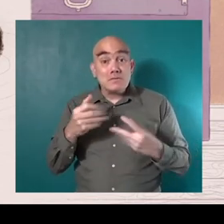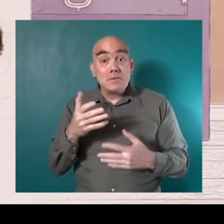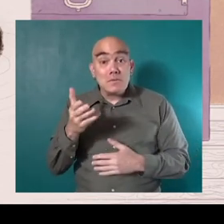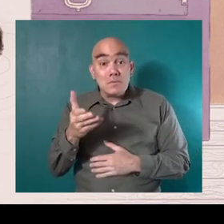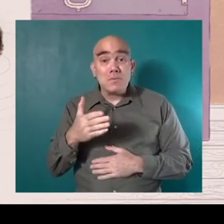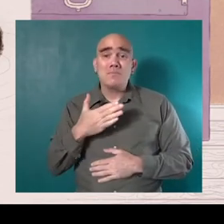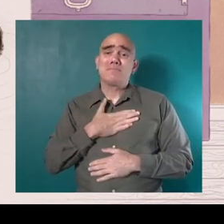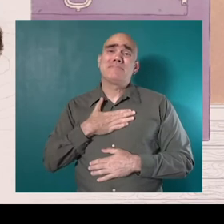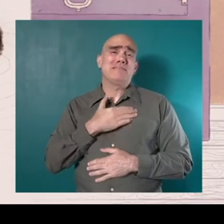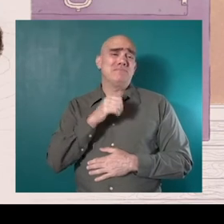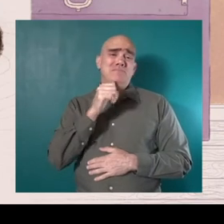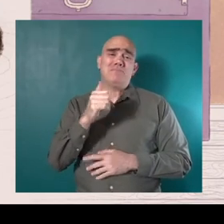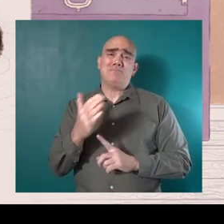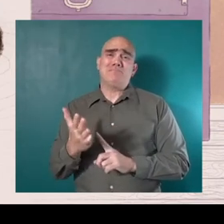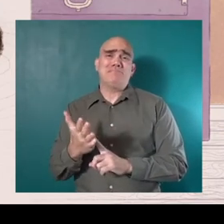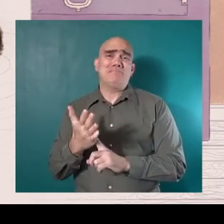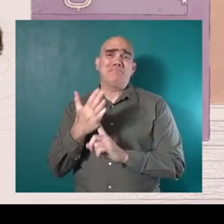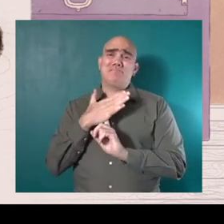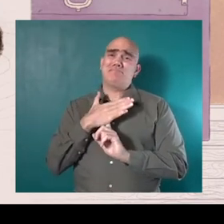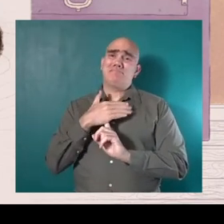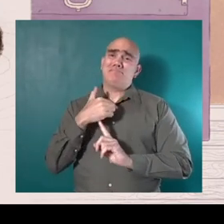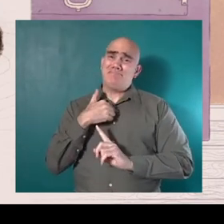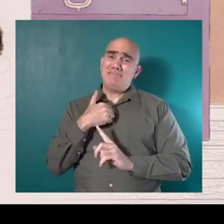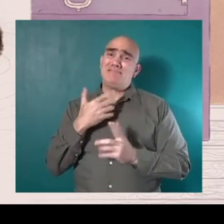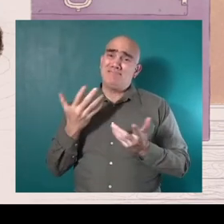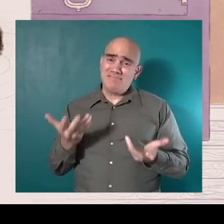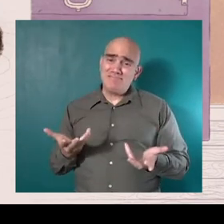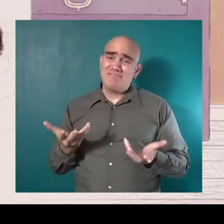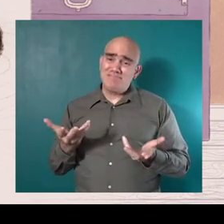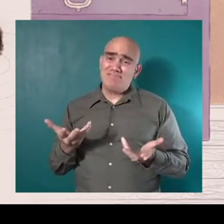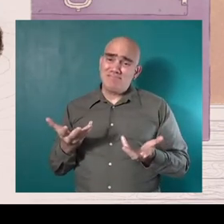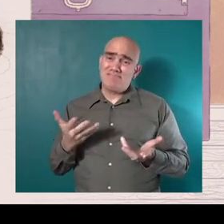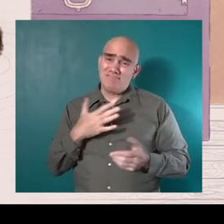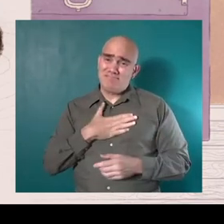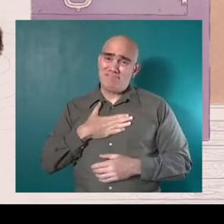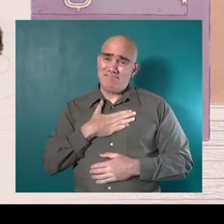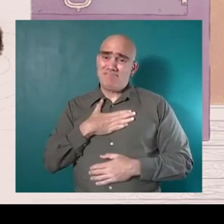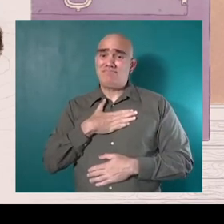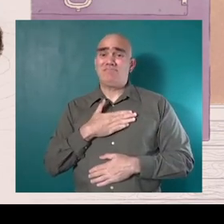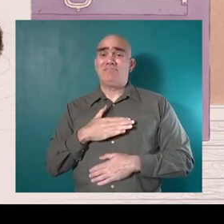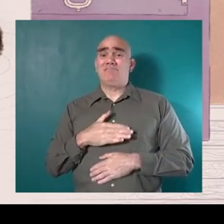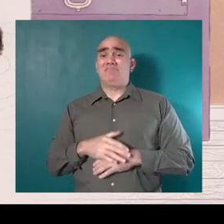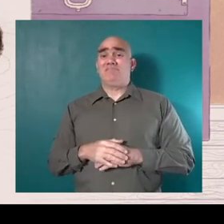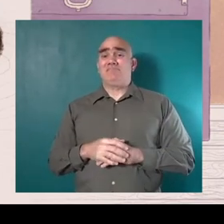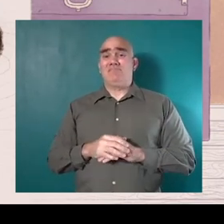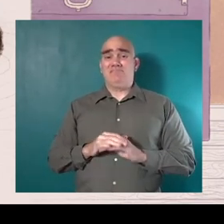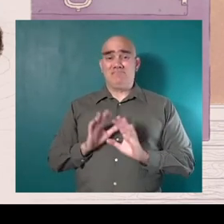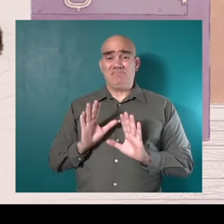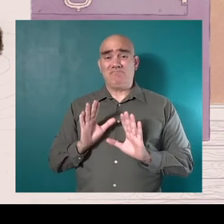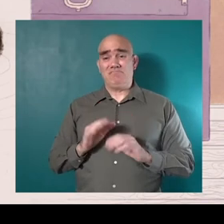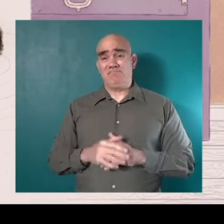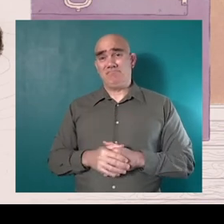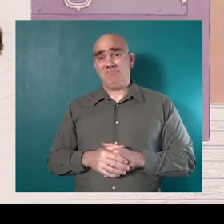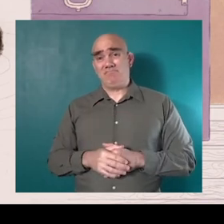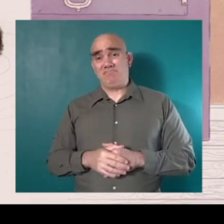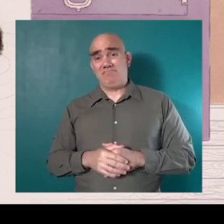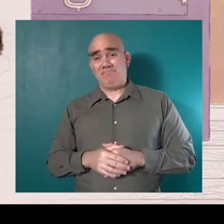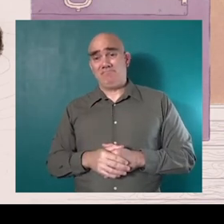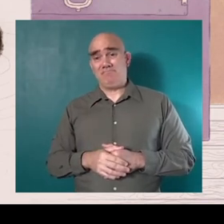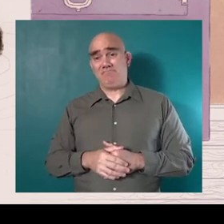I like me. I'll be my best not to scare you. Please don't step on me.